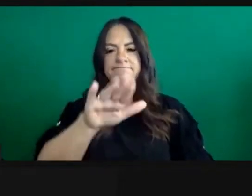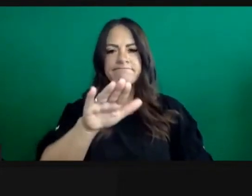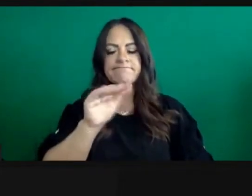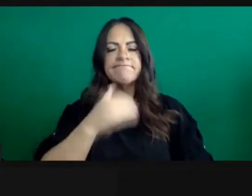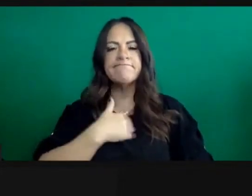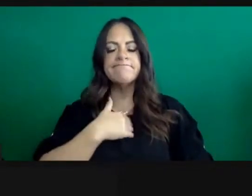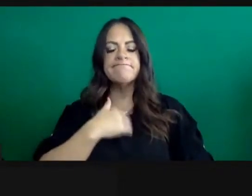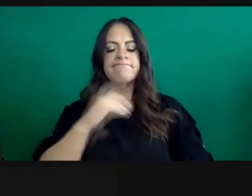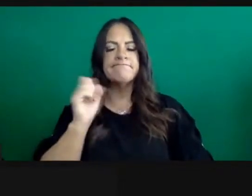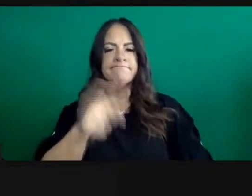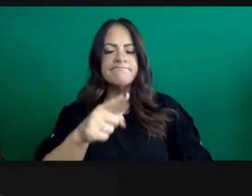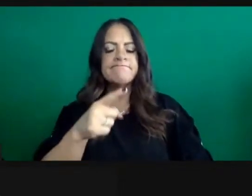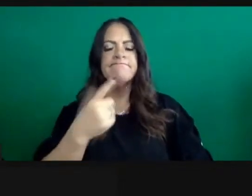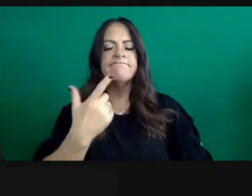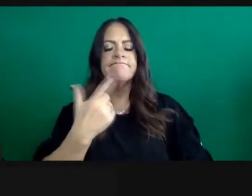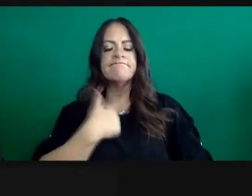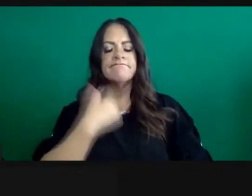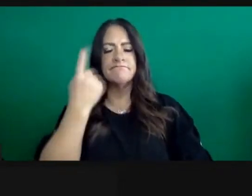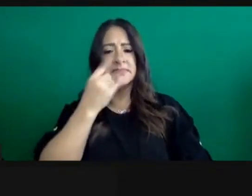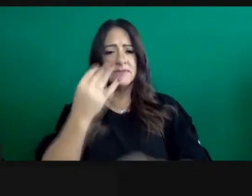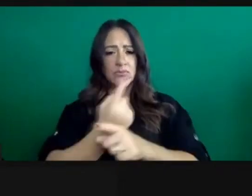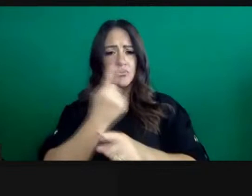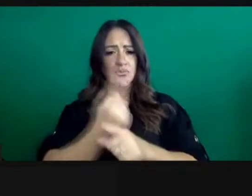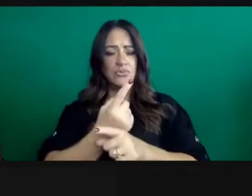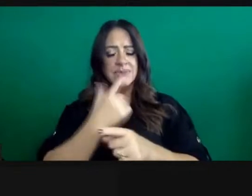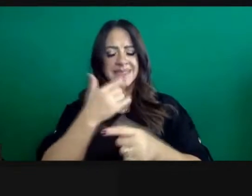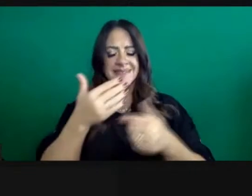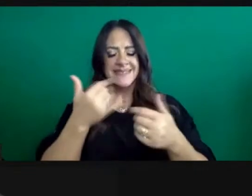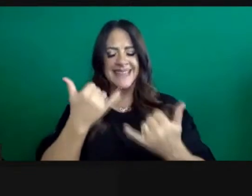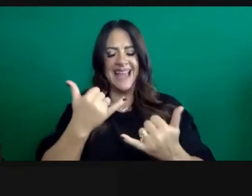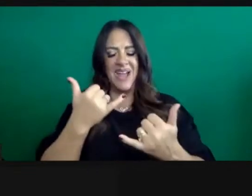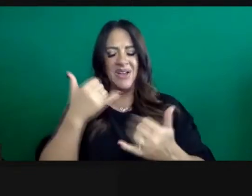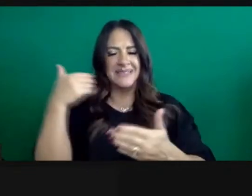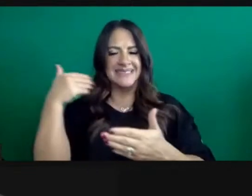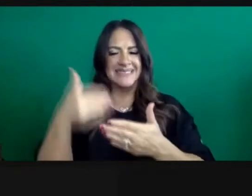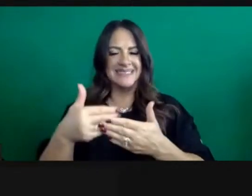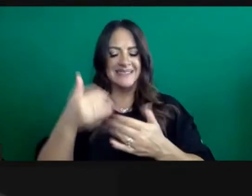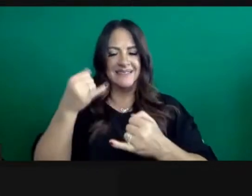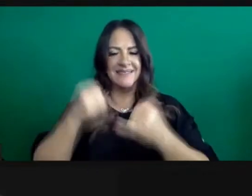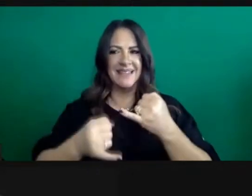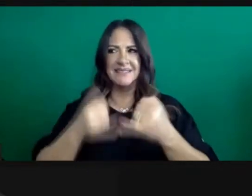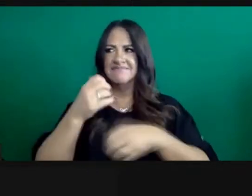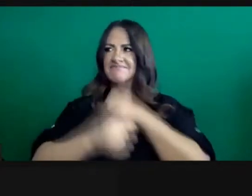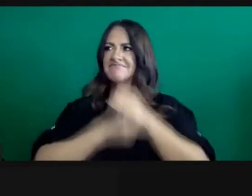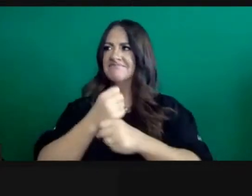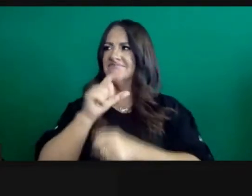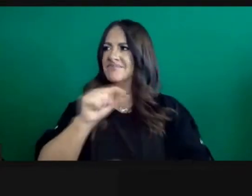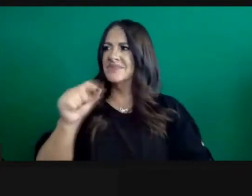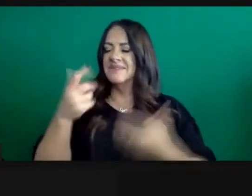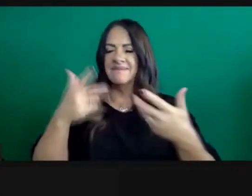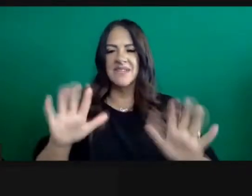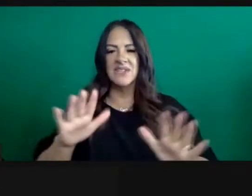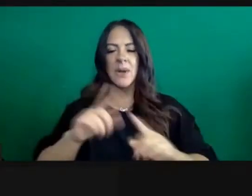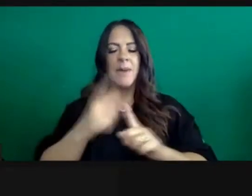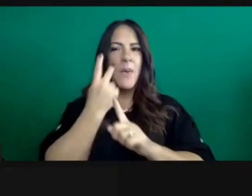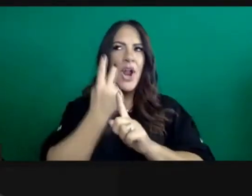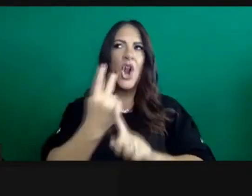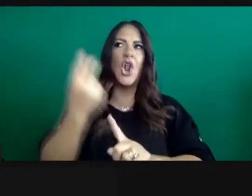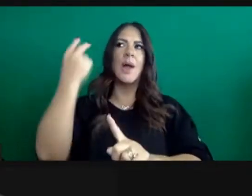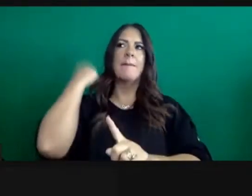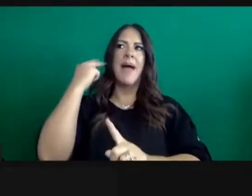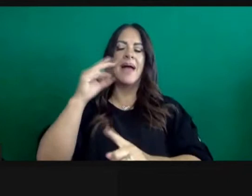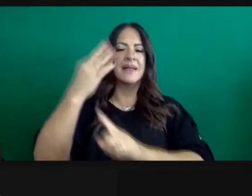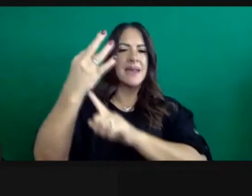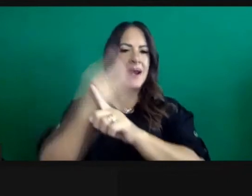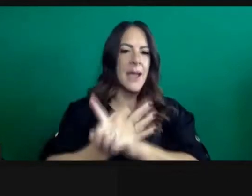appropriate as we're approaching the end of the year to look back at the last couple of months, the last nine months. I wonder if you